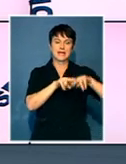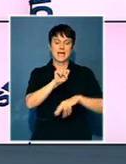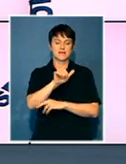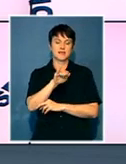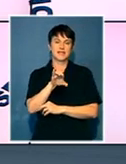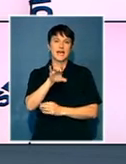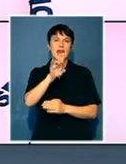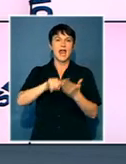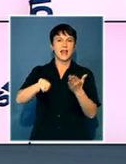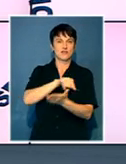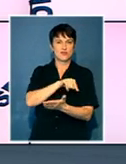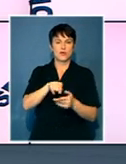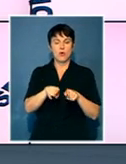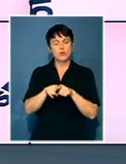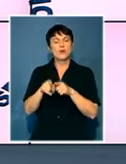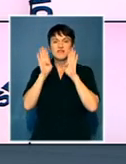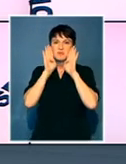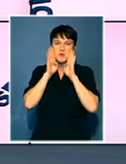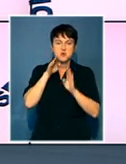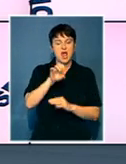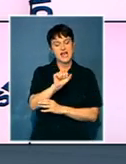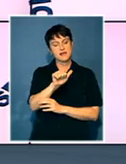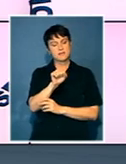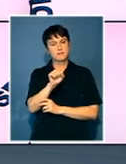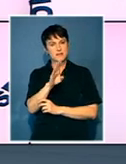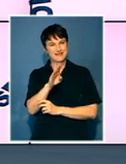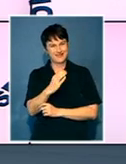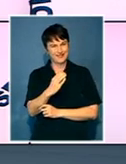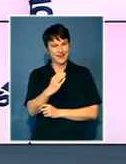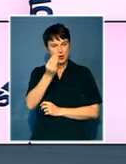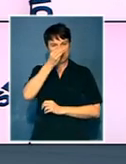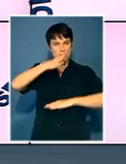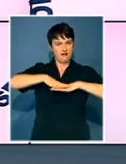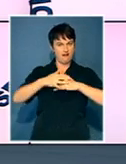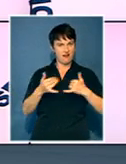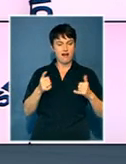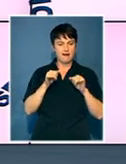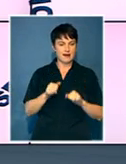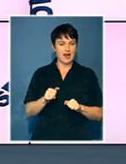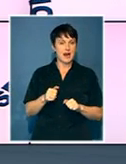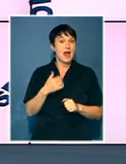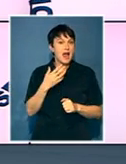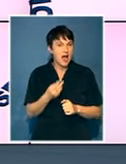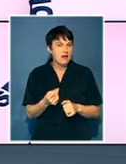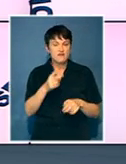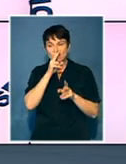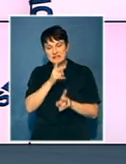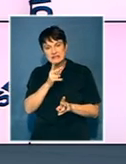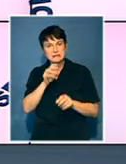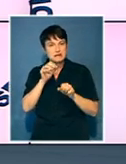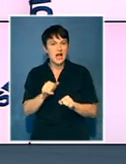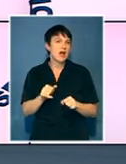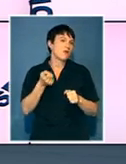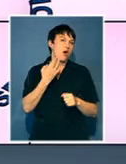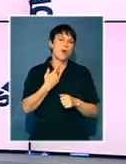find us on Facebook at SABC News online. Your views will be shared during the show, of course, with our guests. If we have some, if not, we'll also just read them